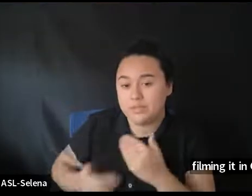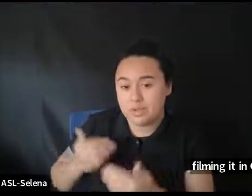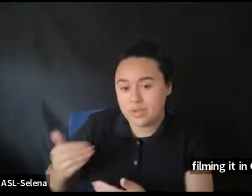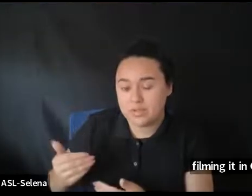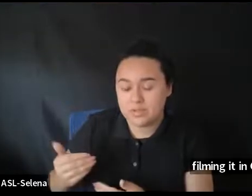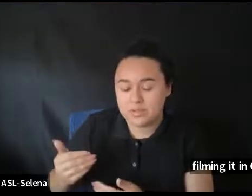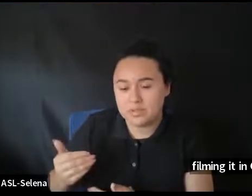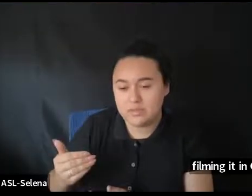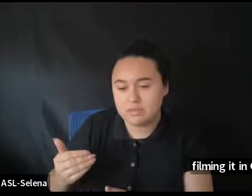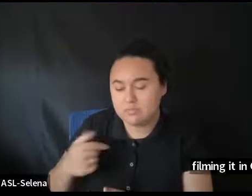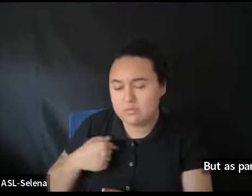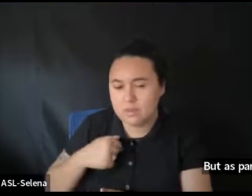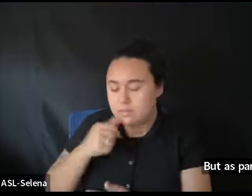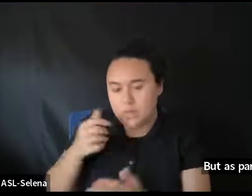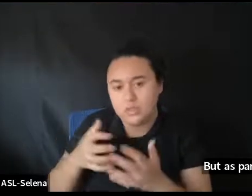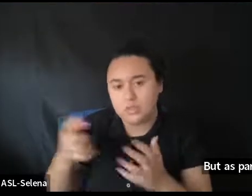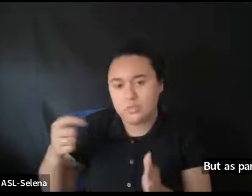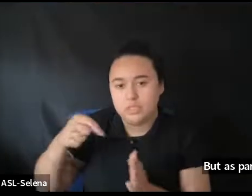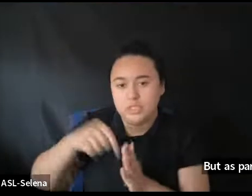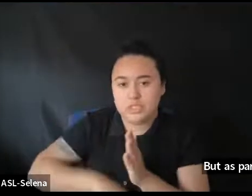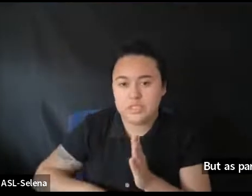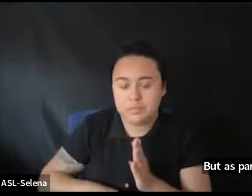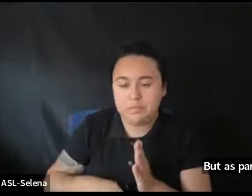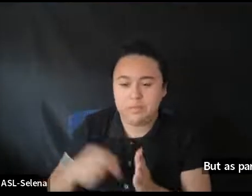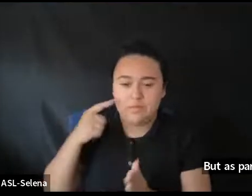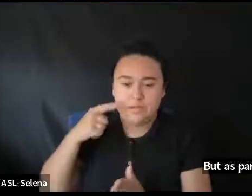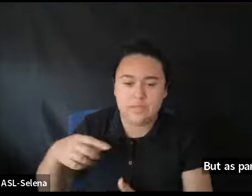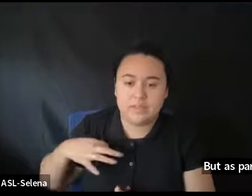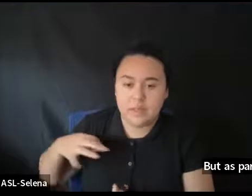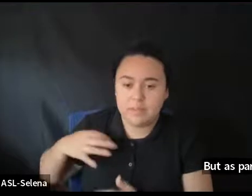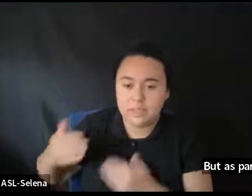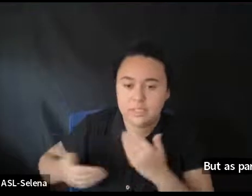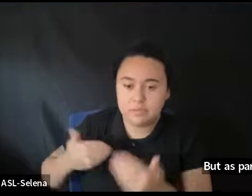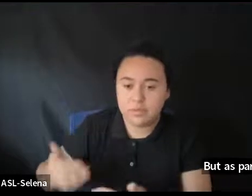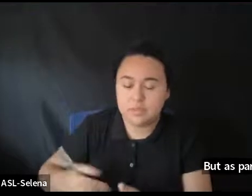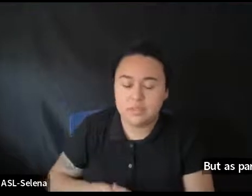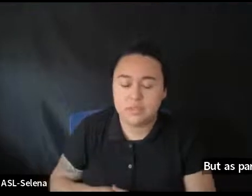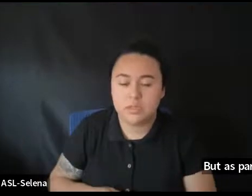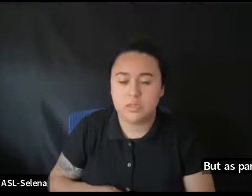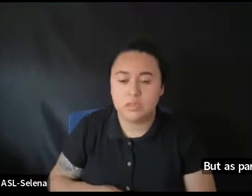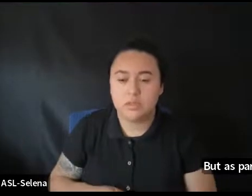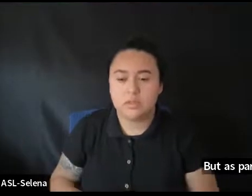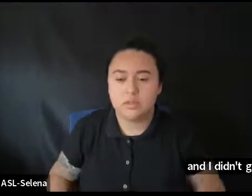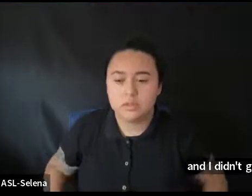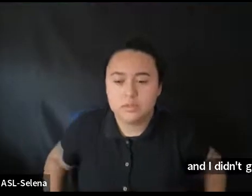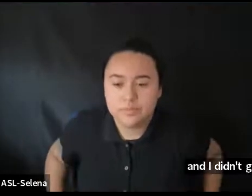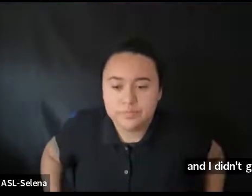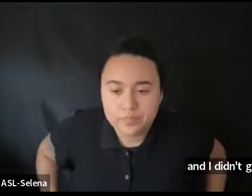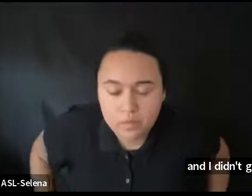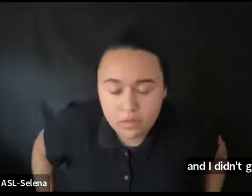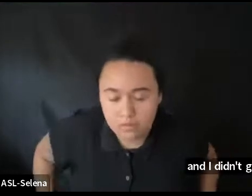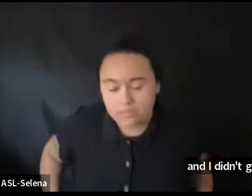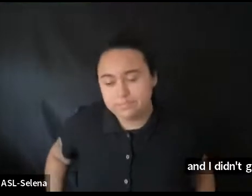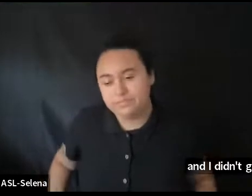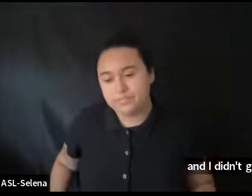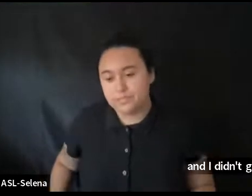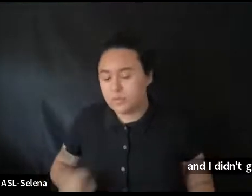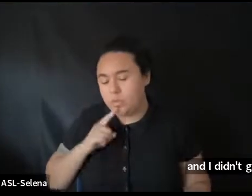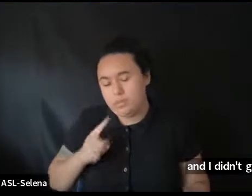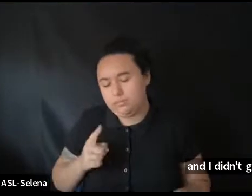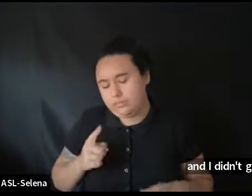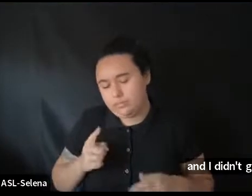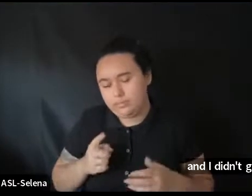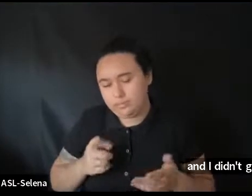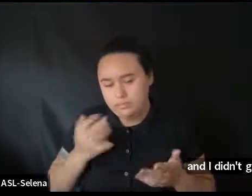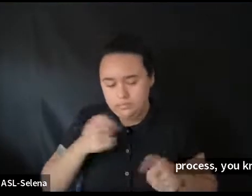Uh. And I didn't get too. Too deep into the. The application process. Uh. You know. Uh. Considering the time that we have. But one of